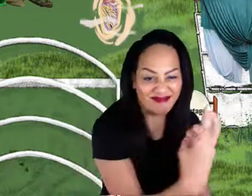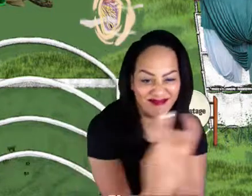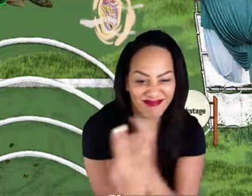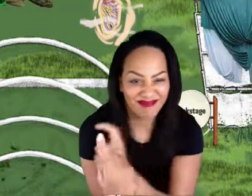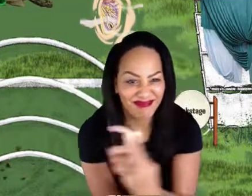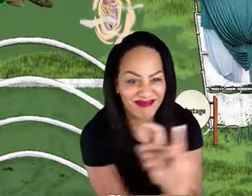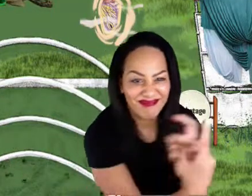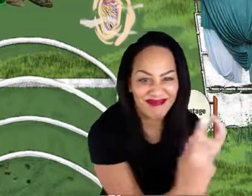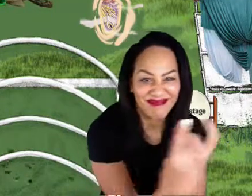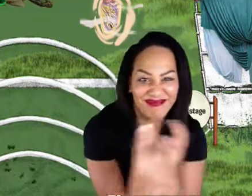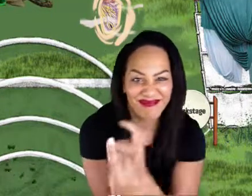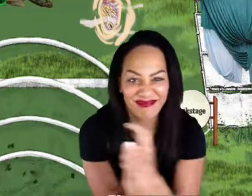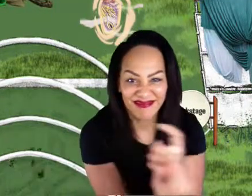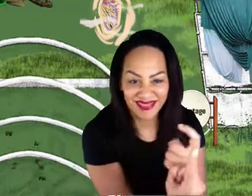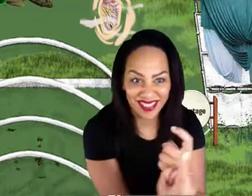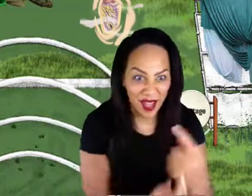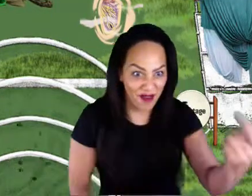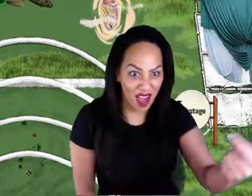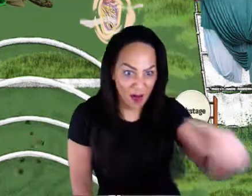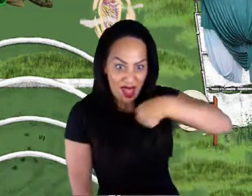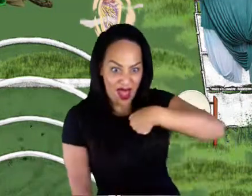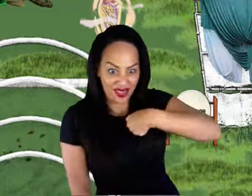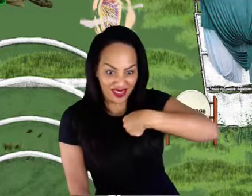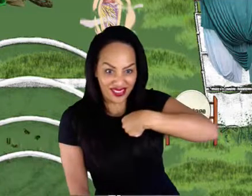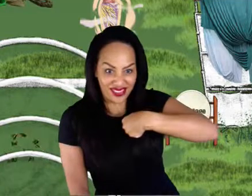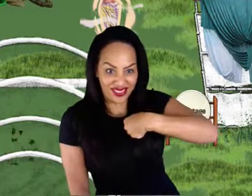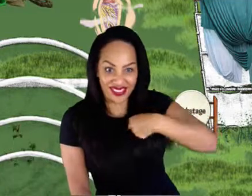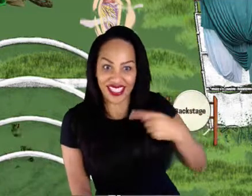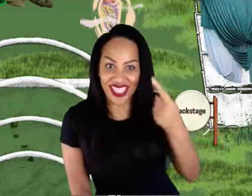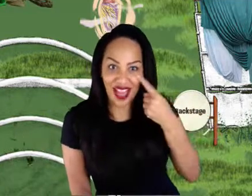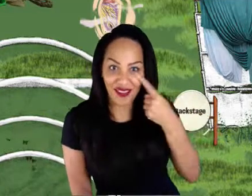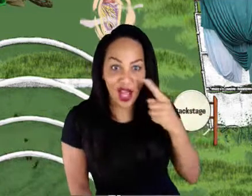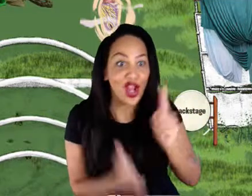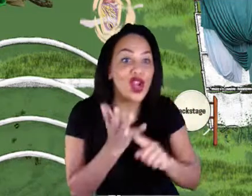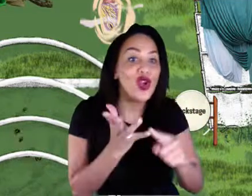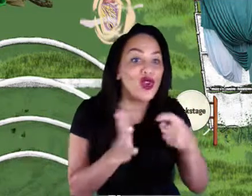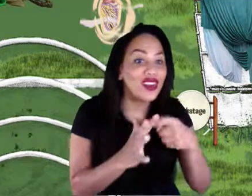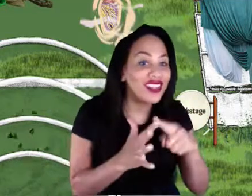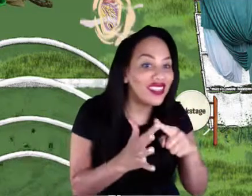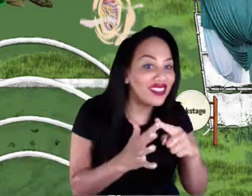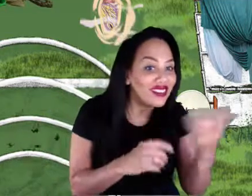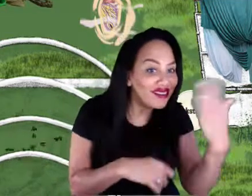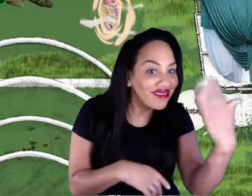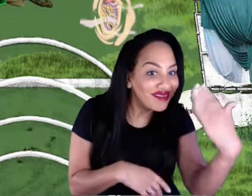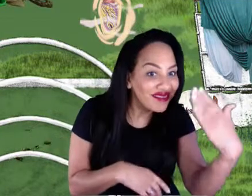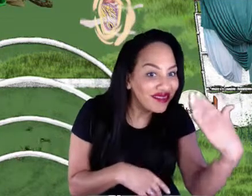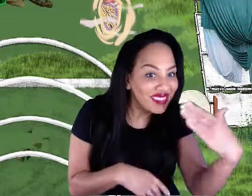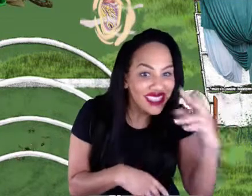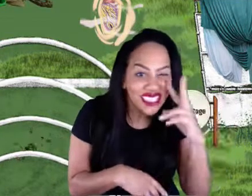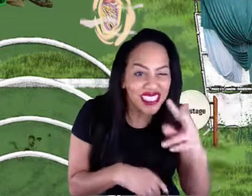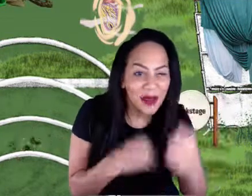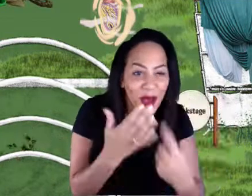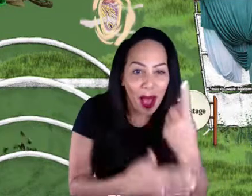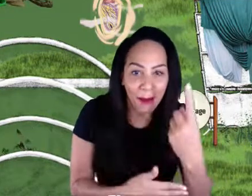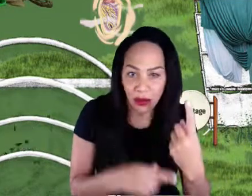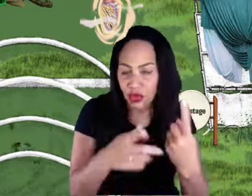then let's see what happens. Let's see if Luke's able to join in with us. You're only allowed to stay in the play field, though, just saying. Okay.